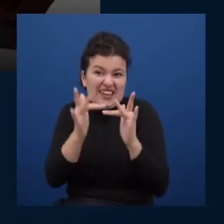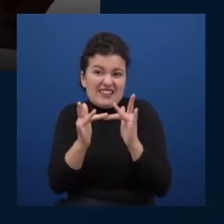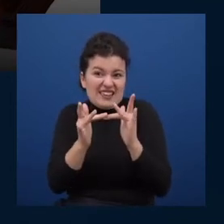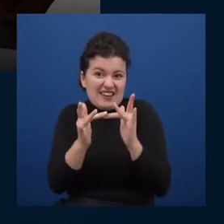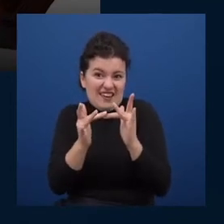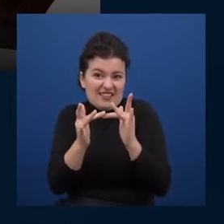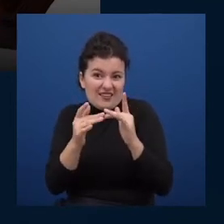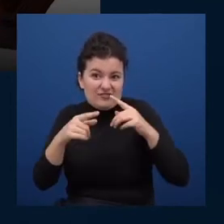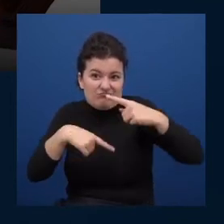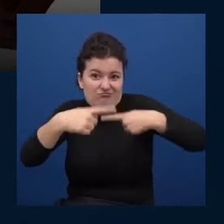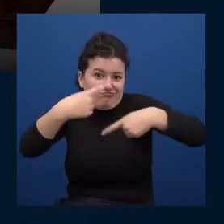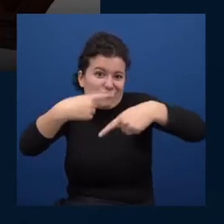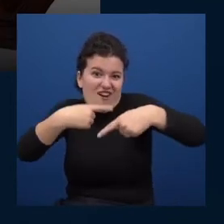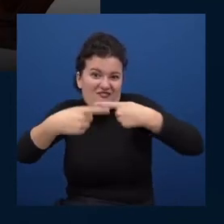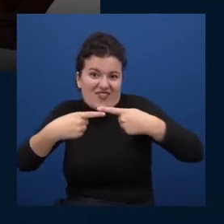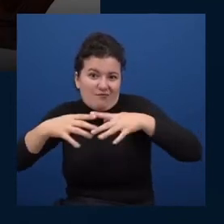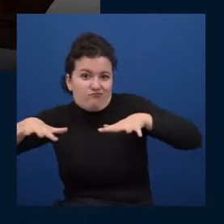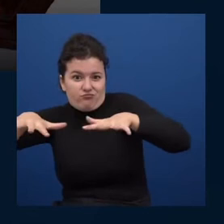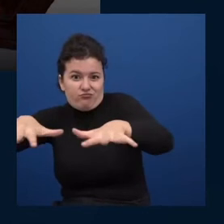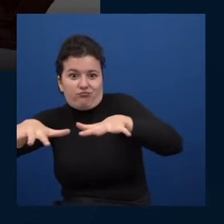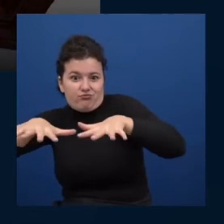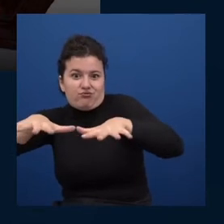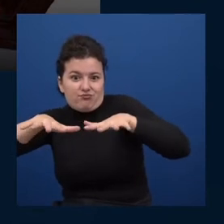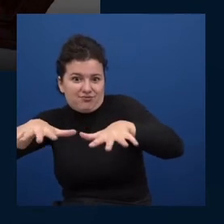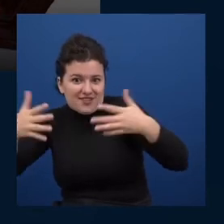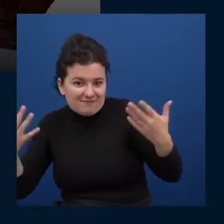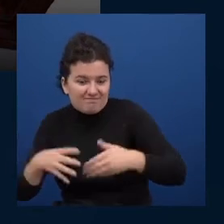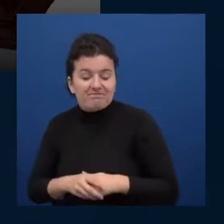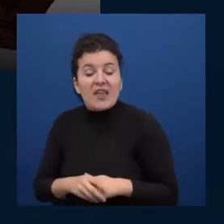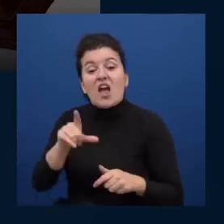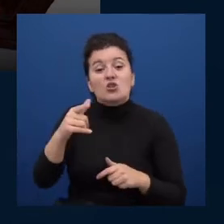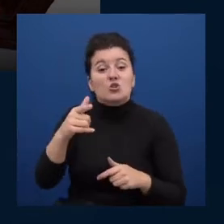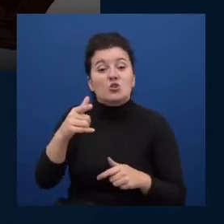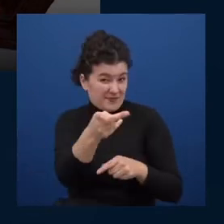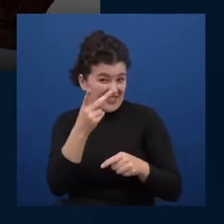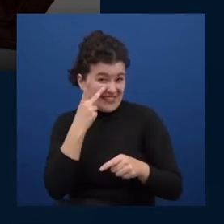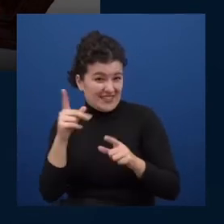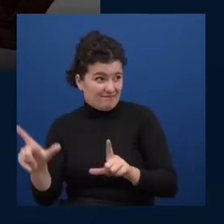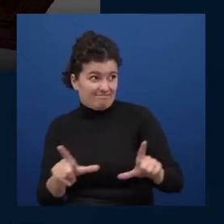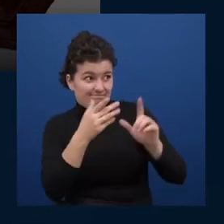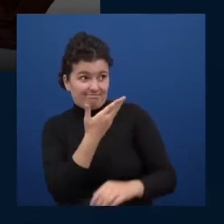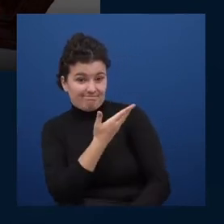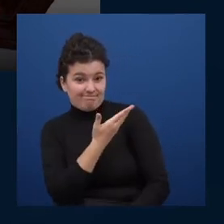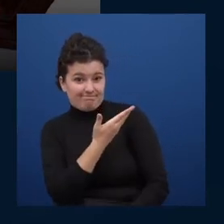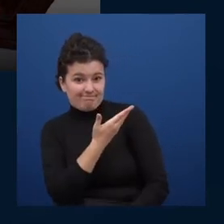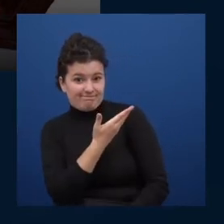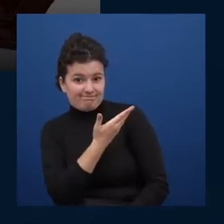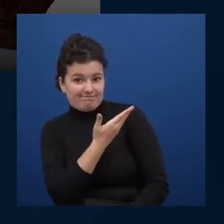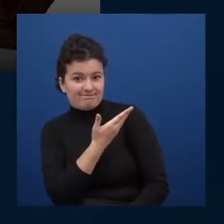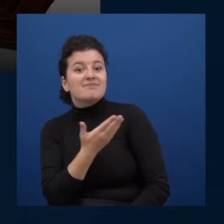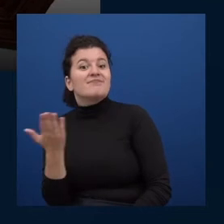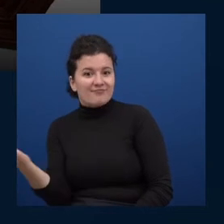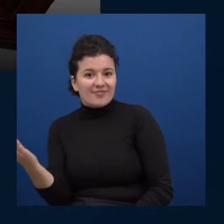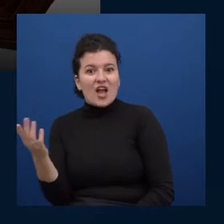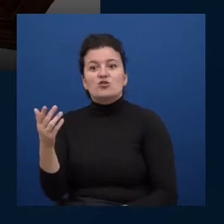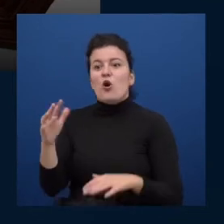uh to reuse good ideas but also a reminder to our new friends joining technology that all good